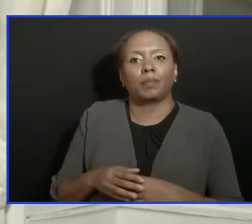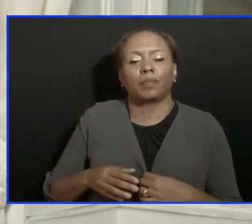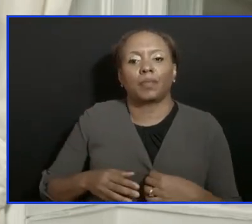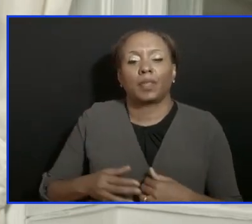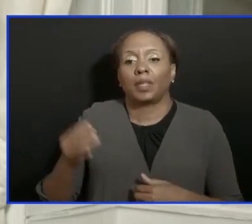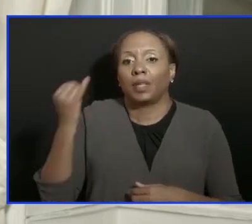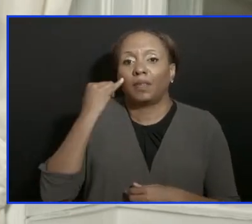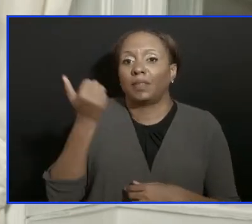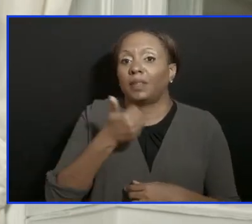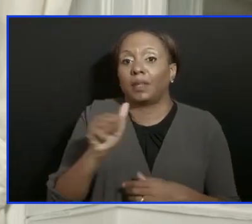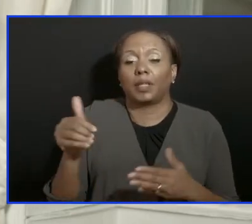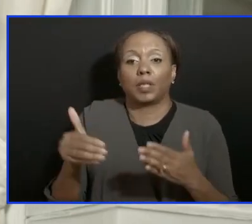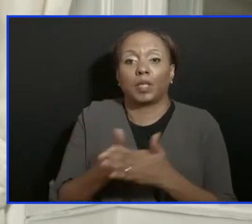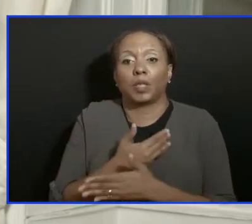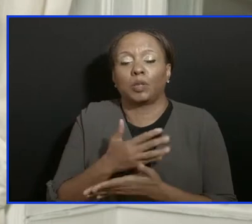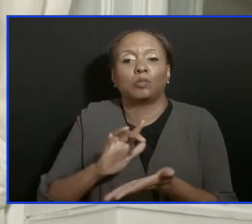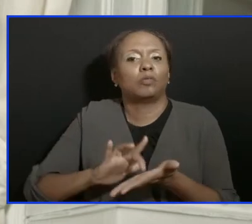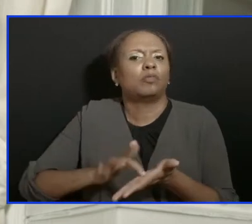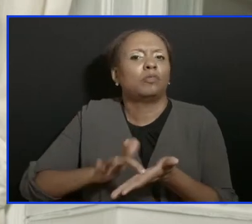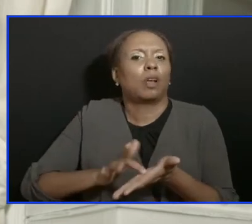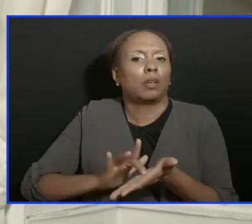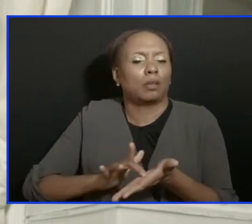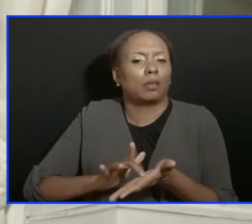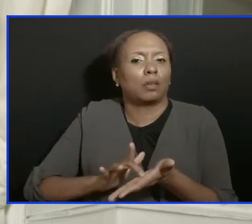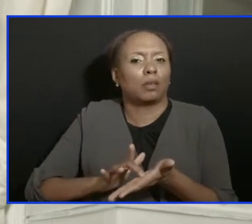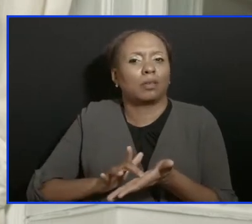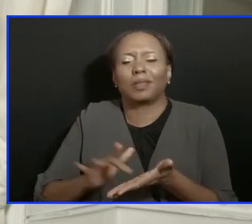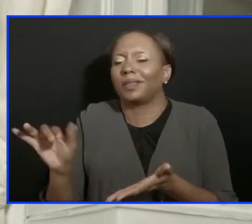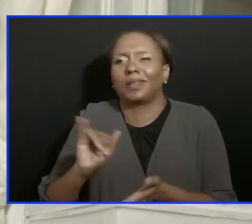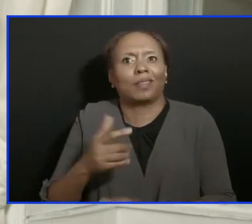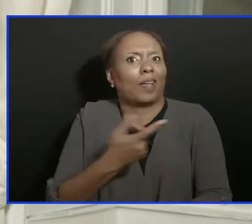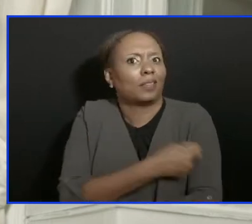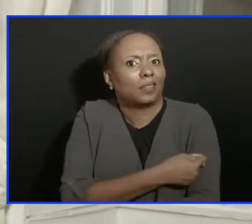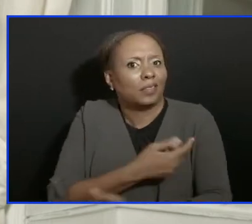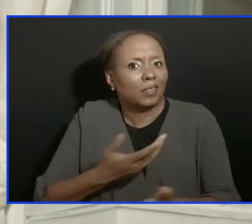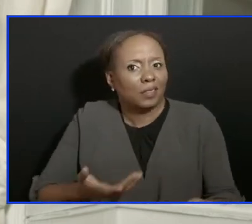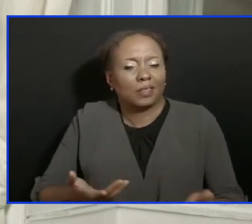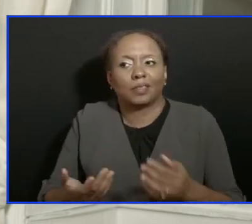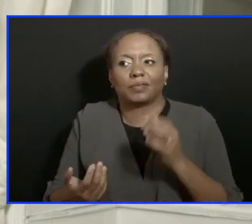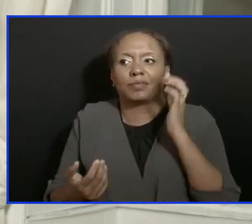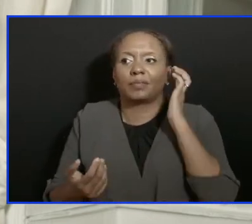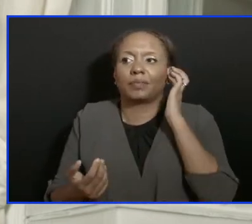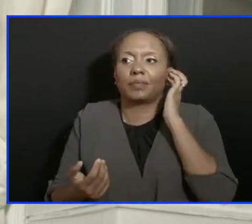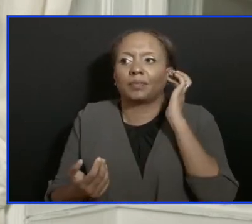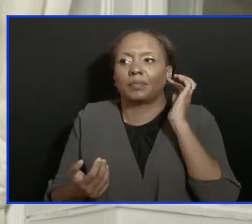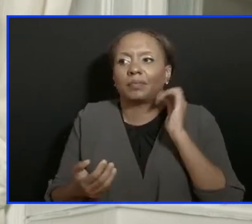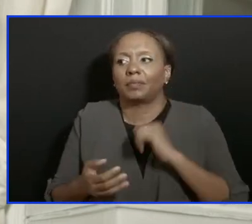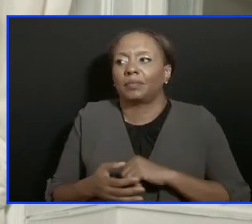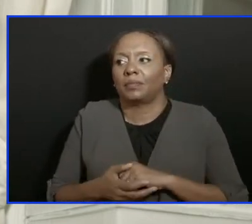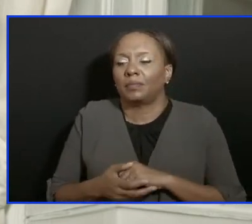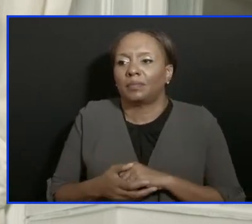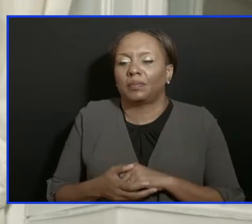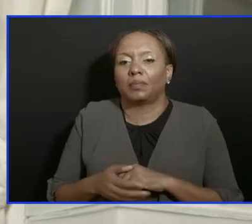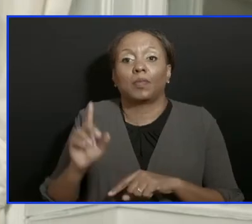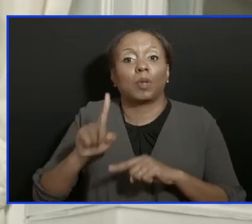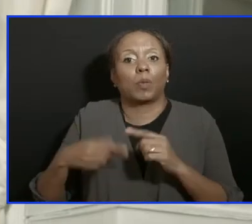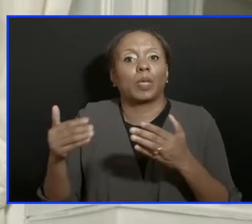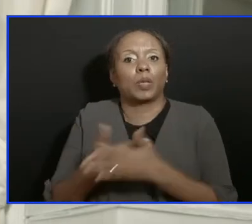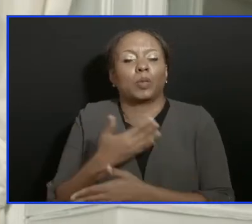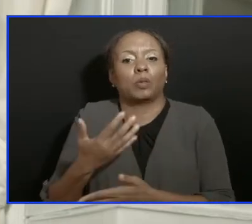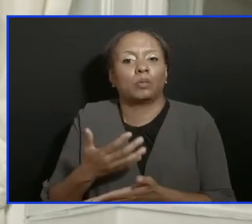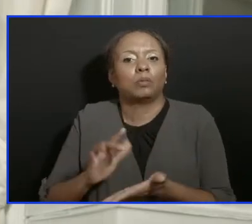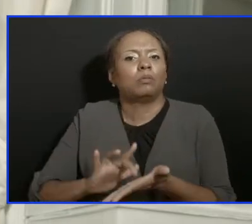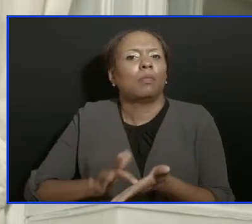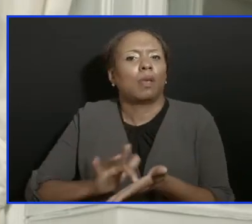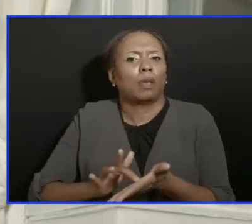any new drug comes out, the rest of the, it's like the vaccines, they're no different. So when new drugs come out, the rest